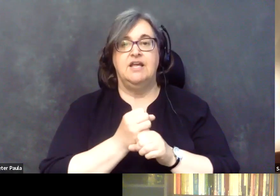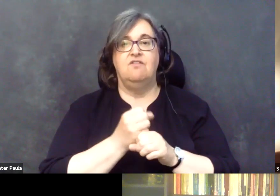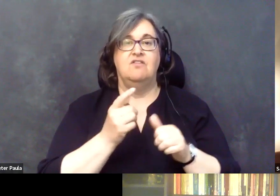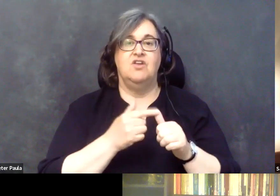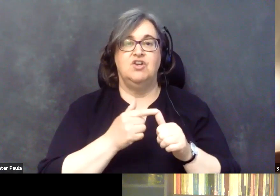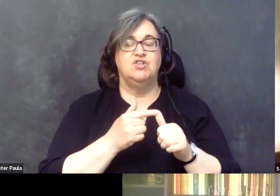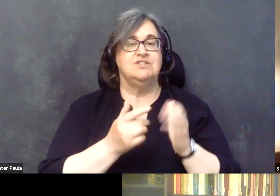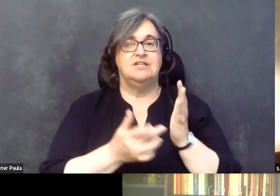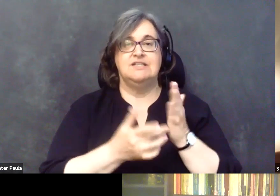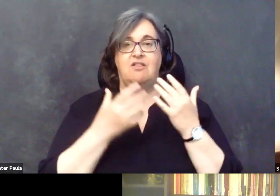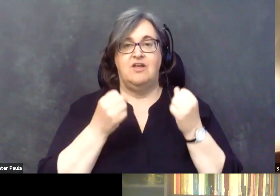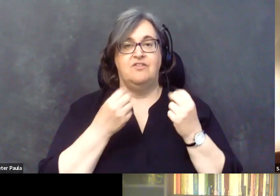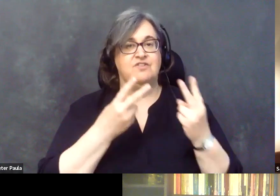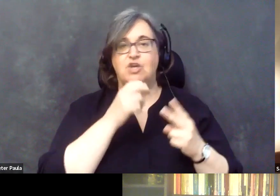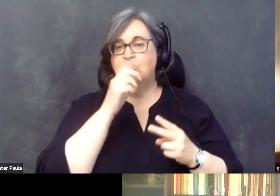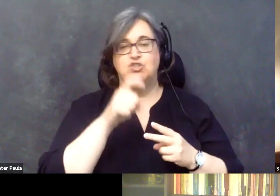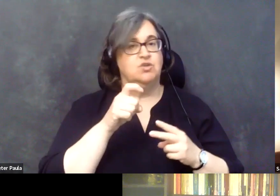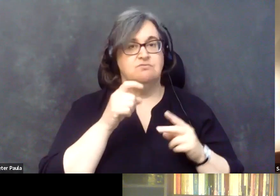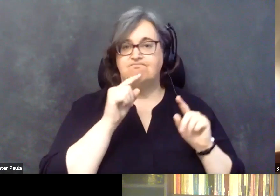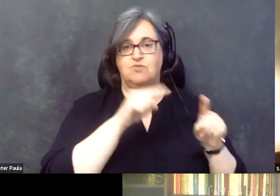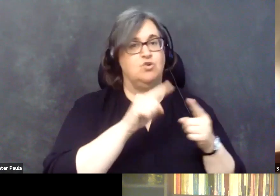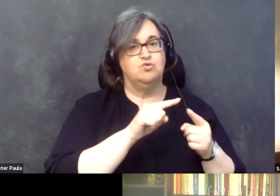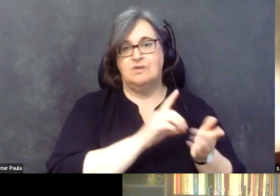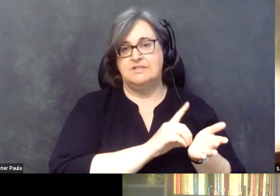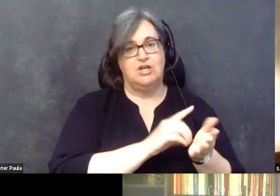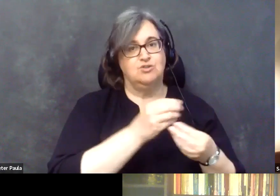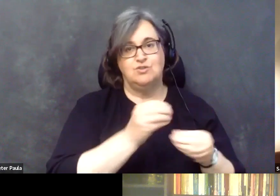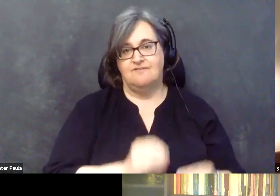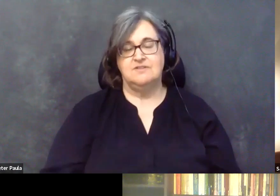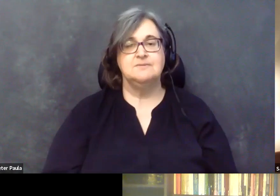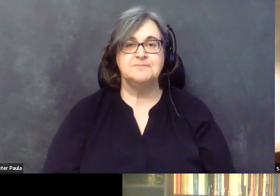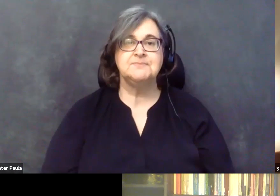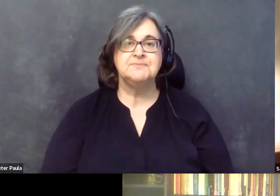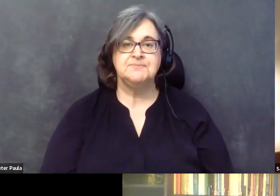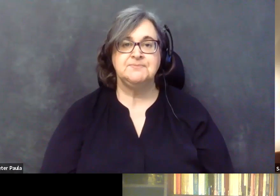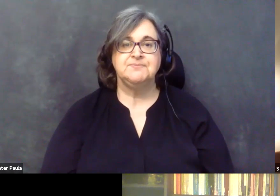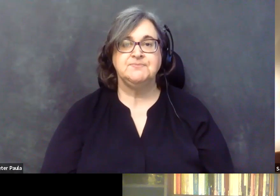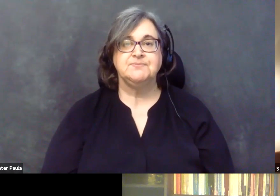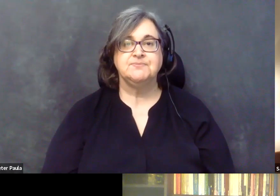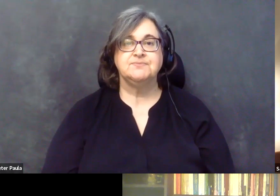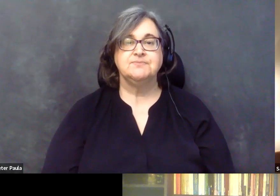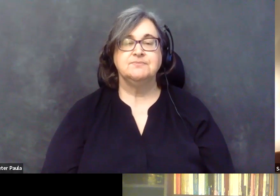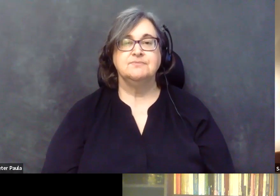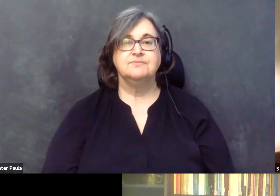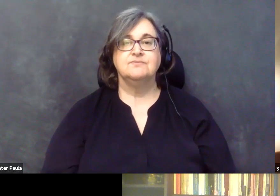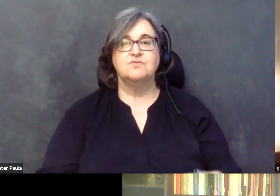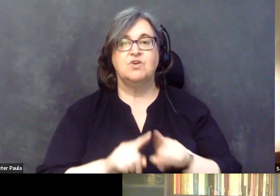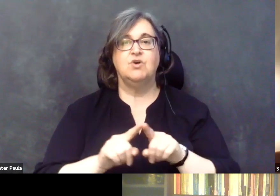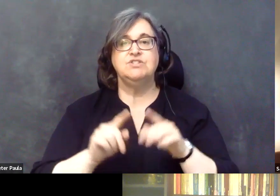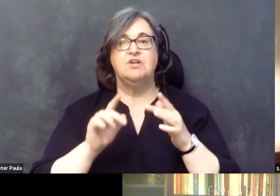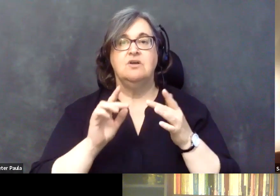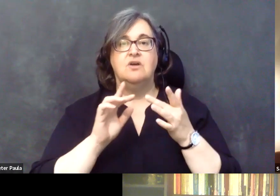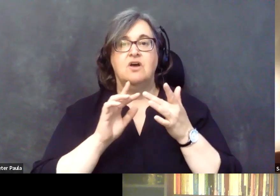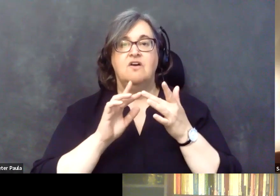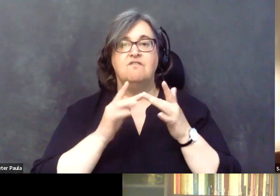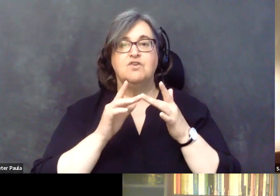They don't have to actually go to the patient, uh, to the provider's office, but there's also virtual check-ins, which is basically a